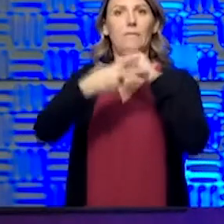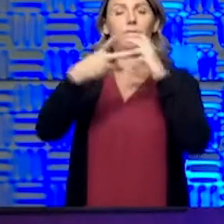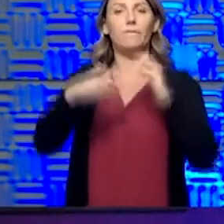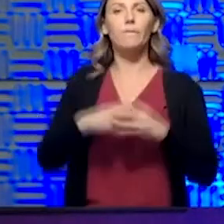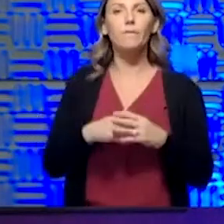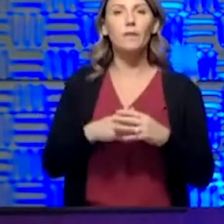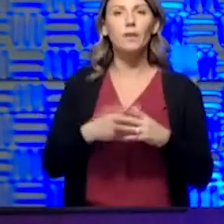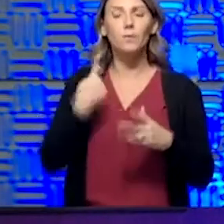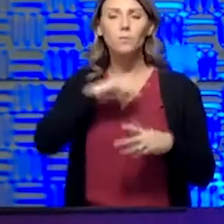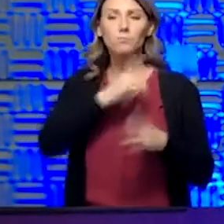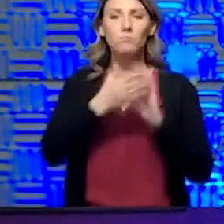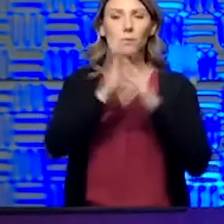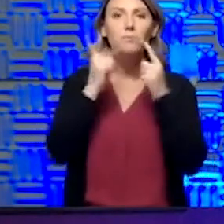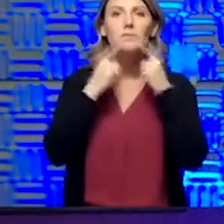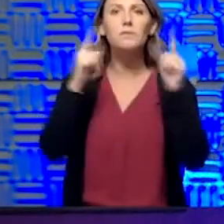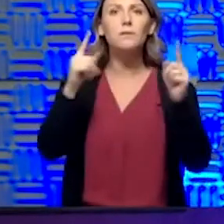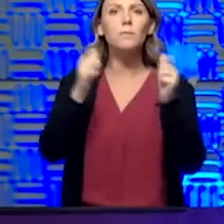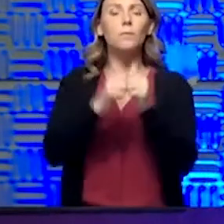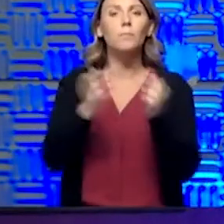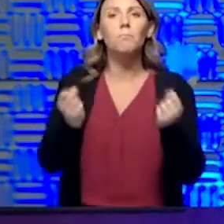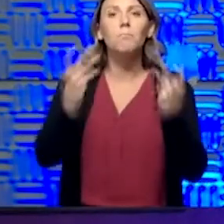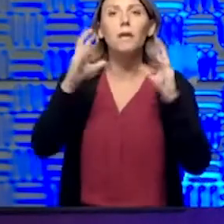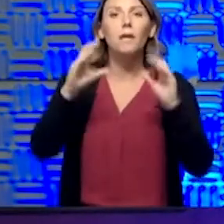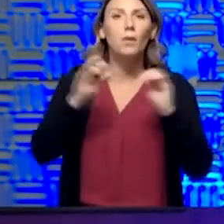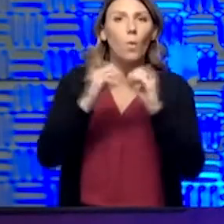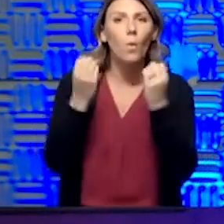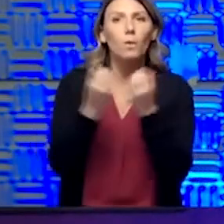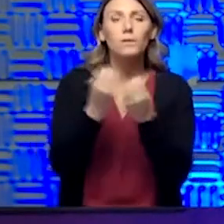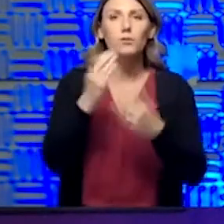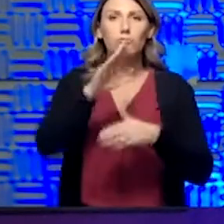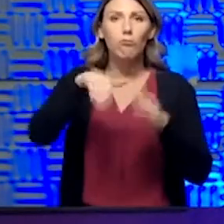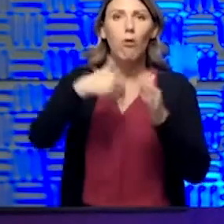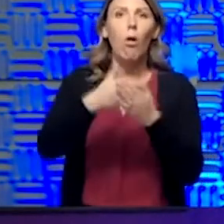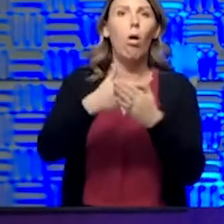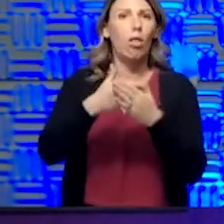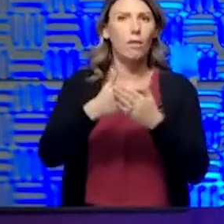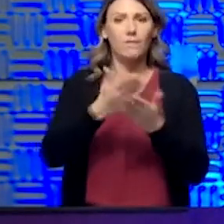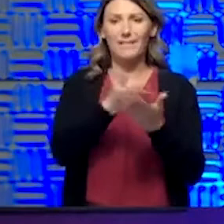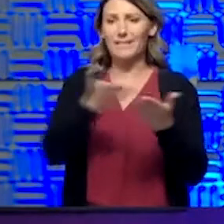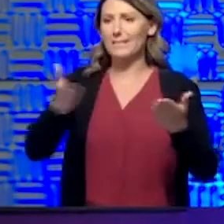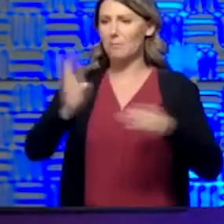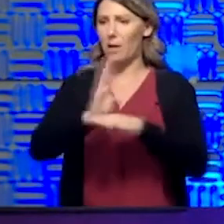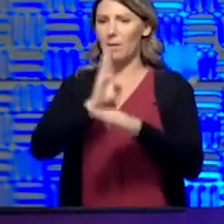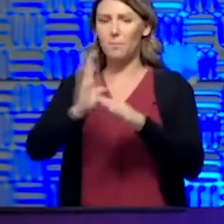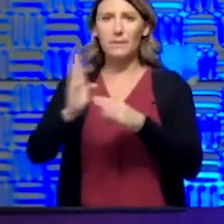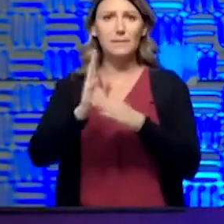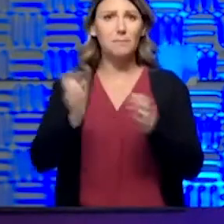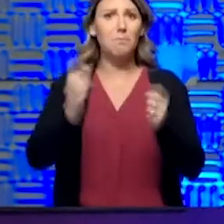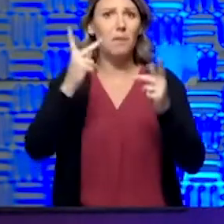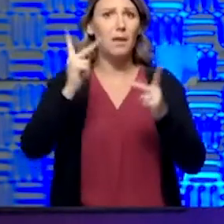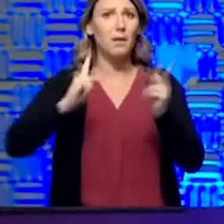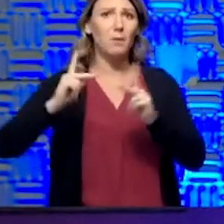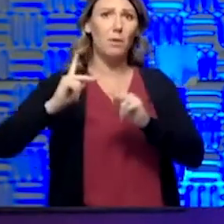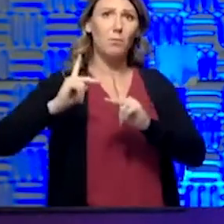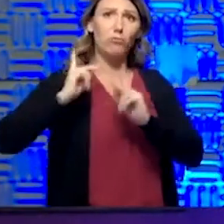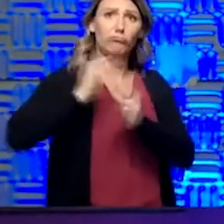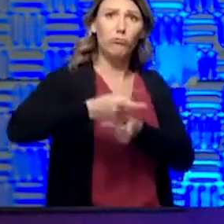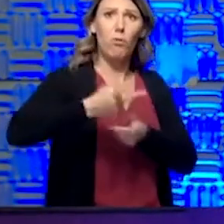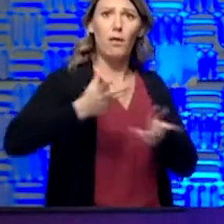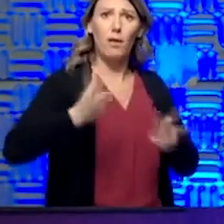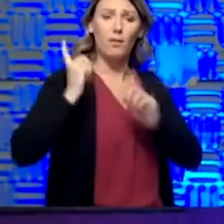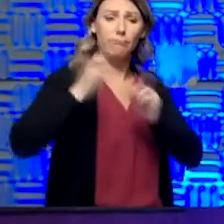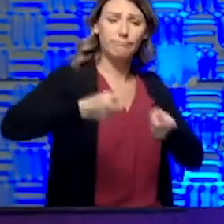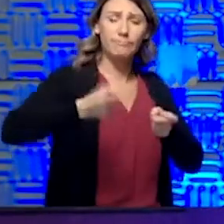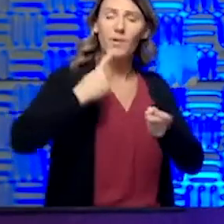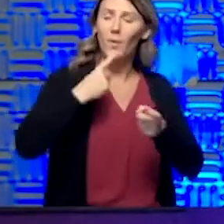of a lot of organizations and our whole supply chain folks and a lot of donors from the outside, just to give a shout-out.